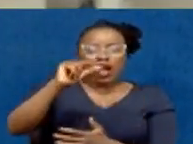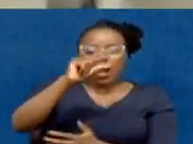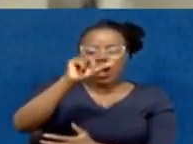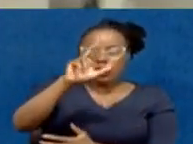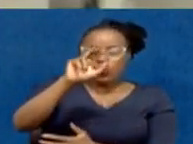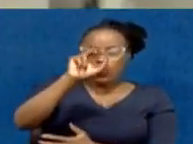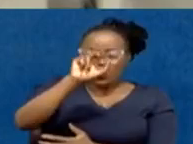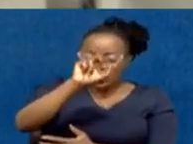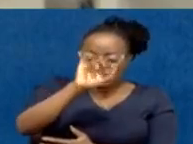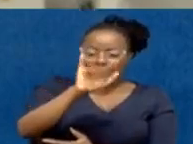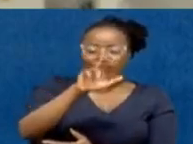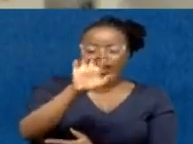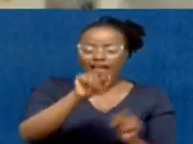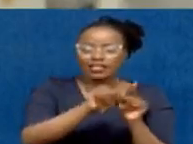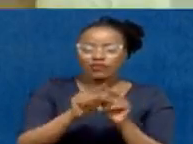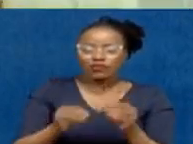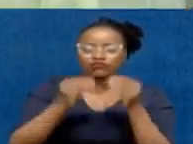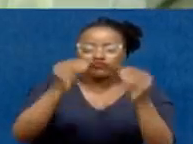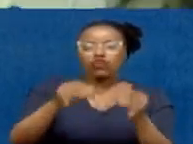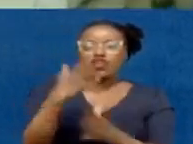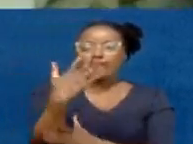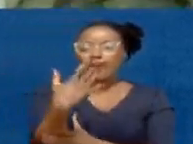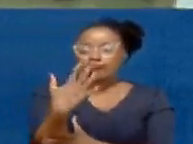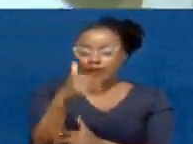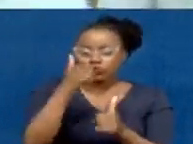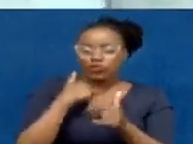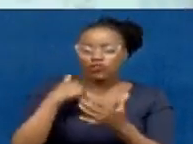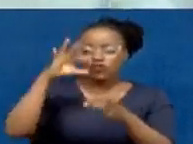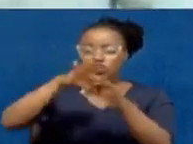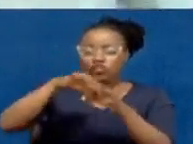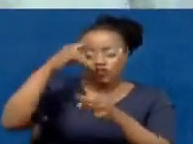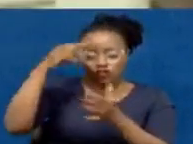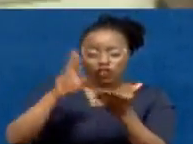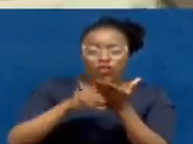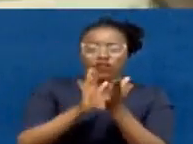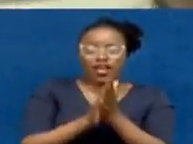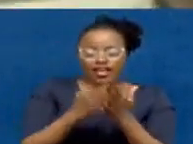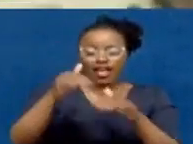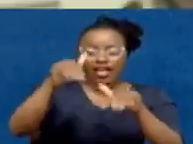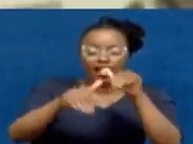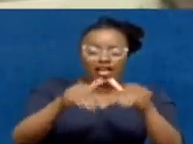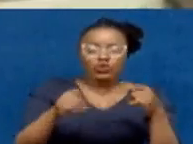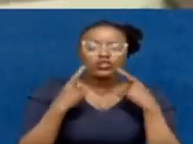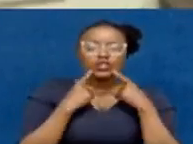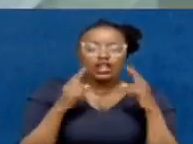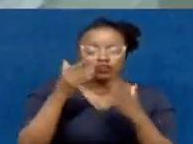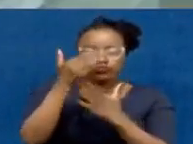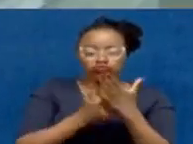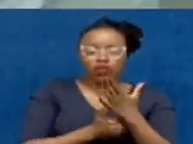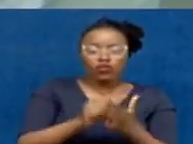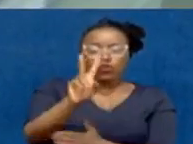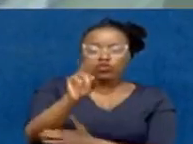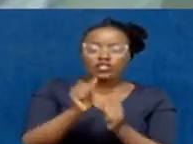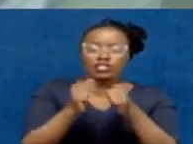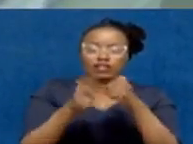Printing and Publishing was the last supplier of ballot papers, register of voters and election results declaration forms for the 2017 general